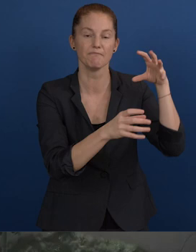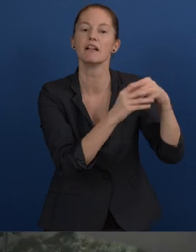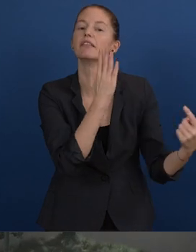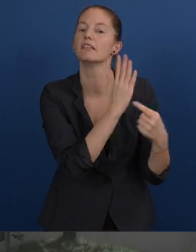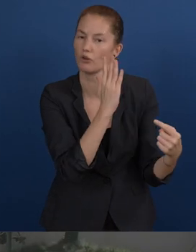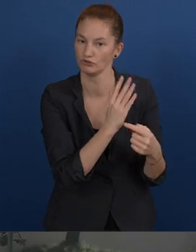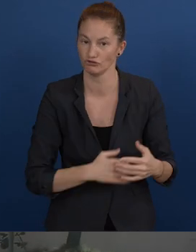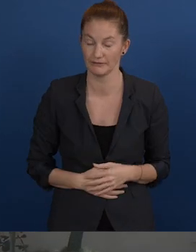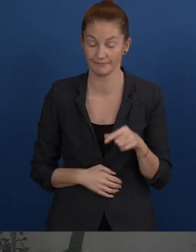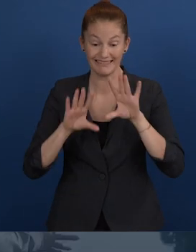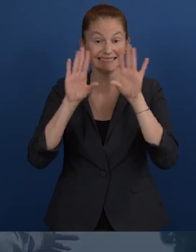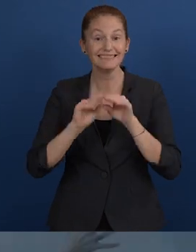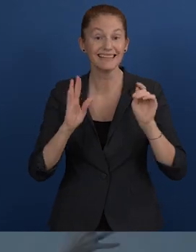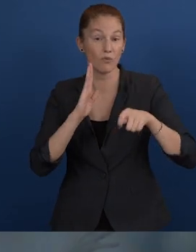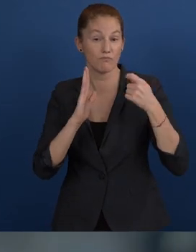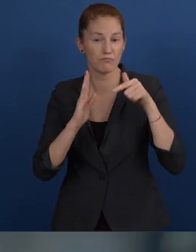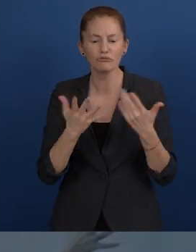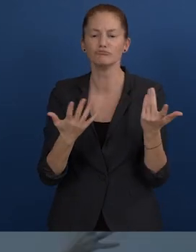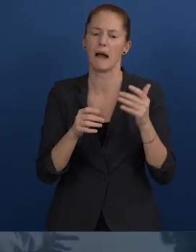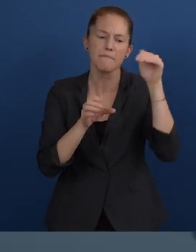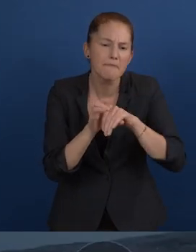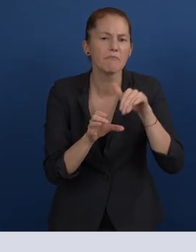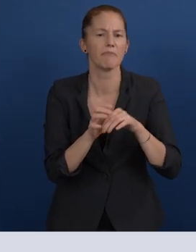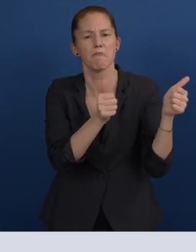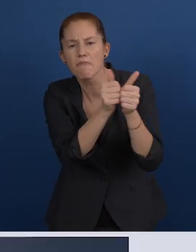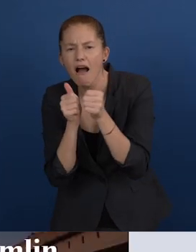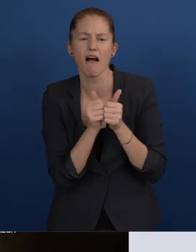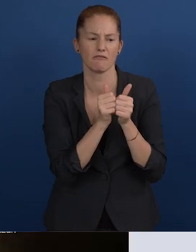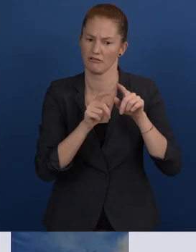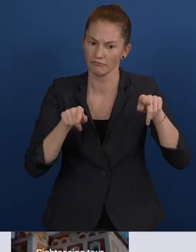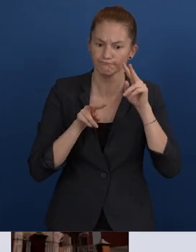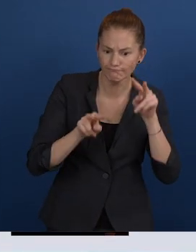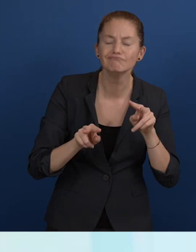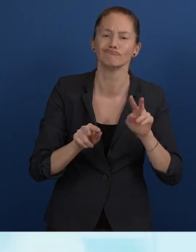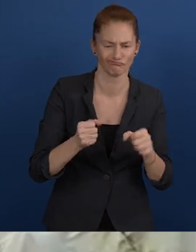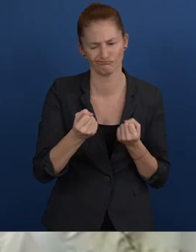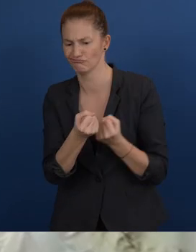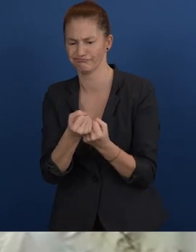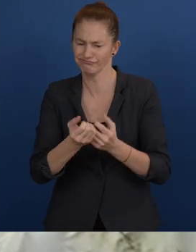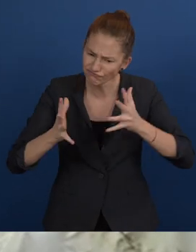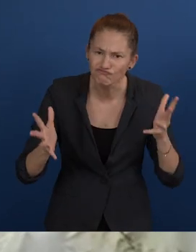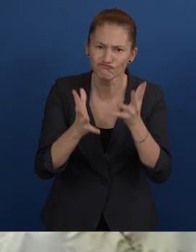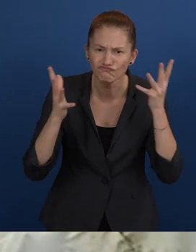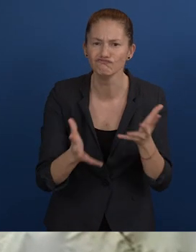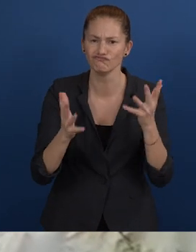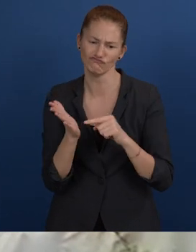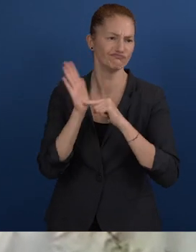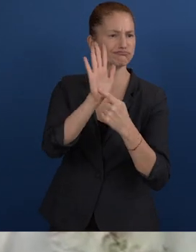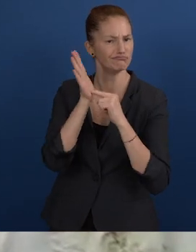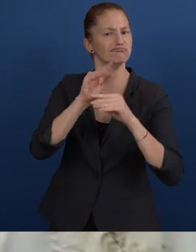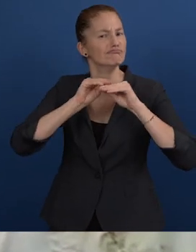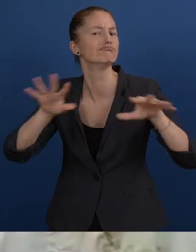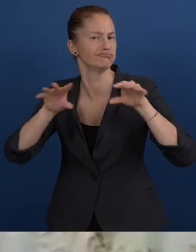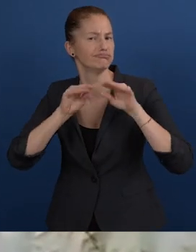its members and partners will now support them by directly engaging with them, by producing the Xero Project